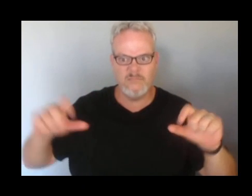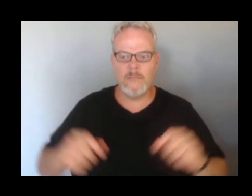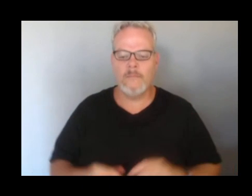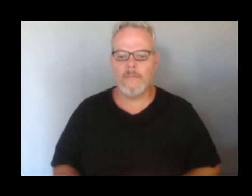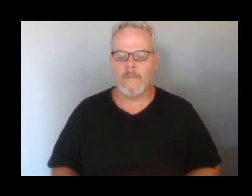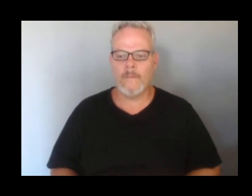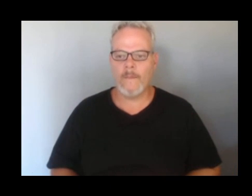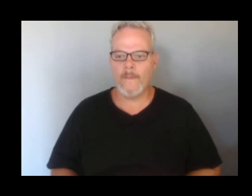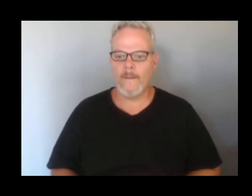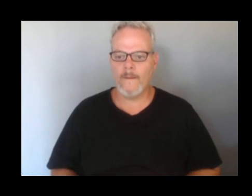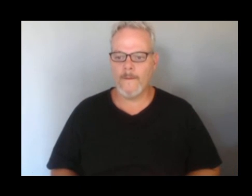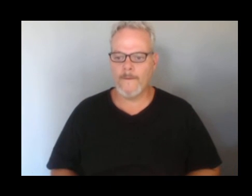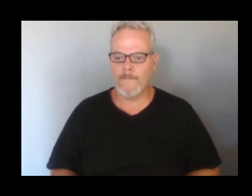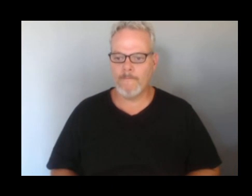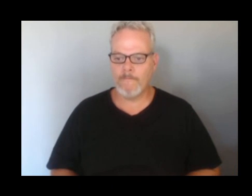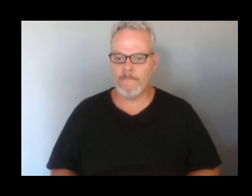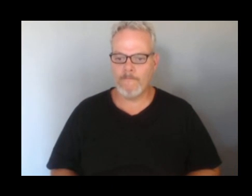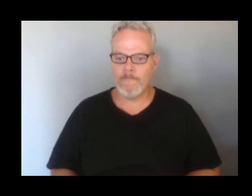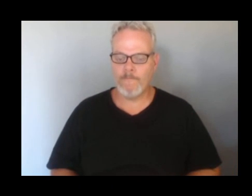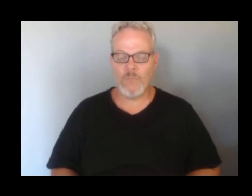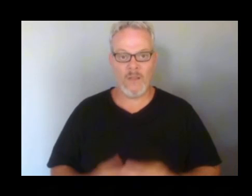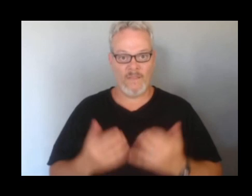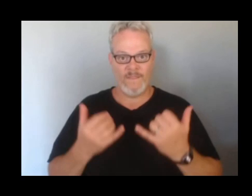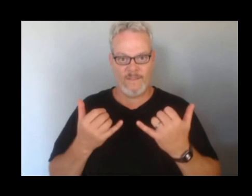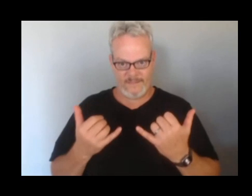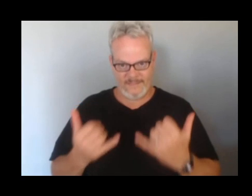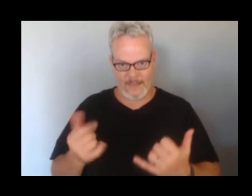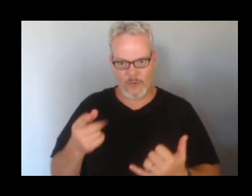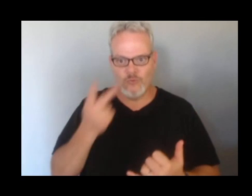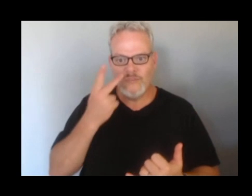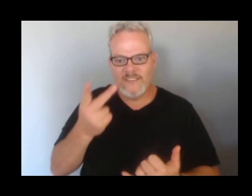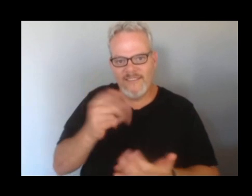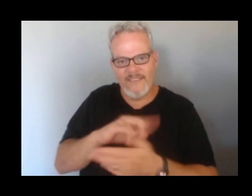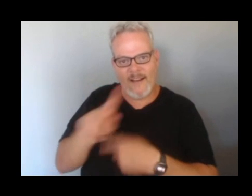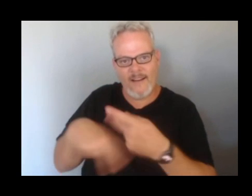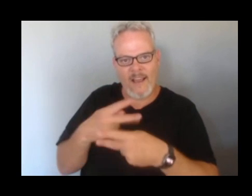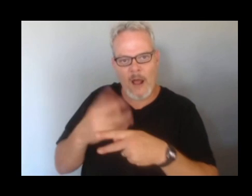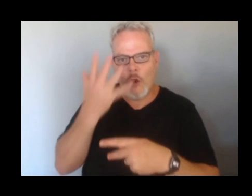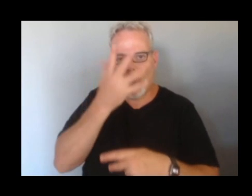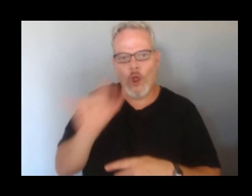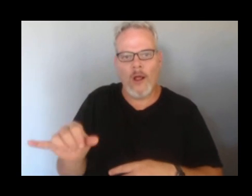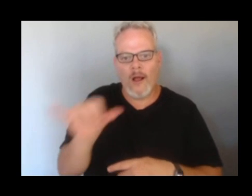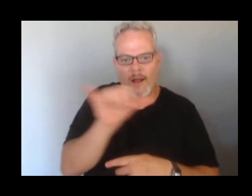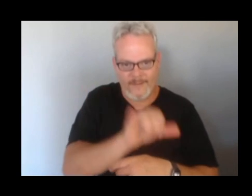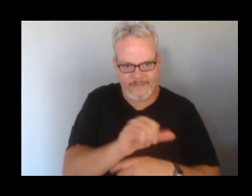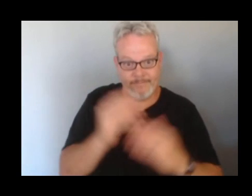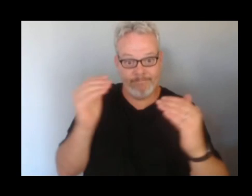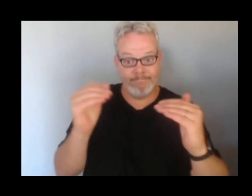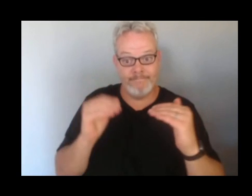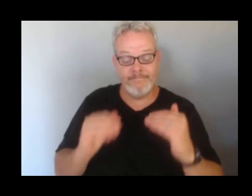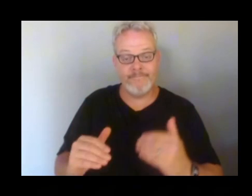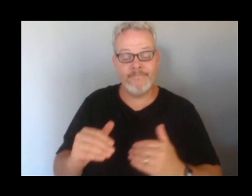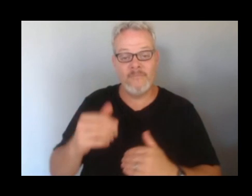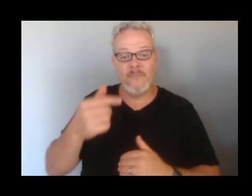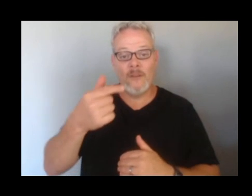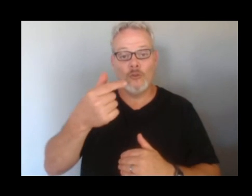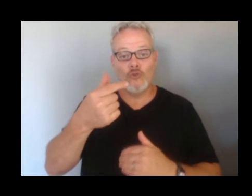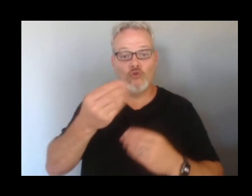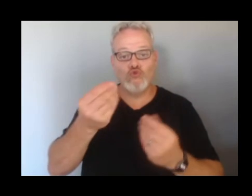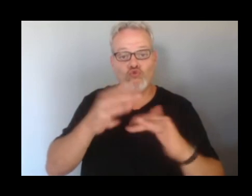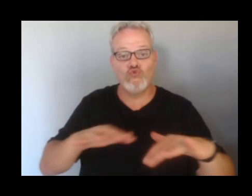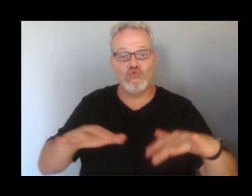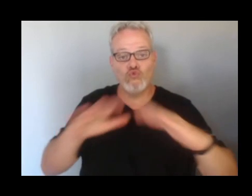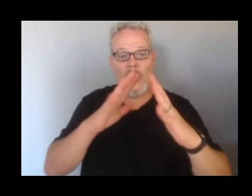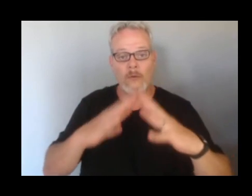So that's the current layout and a lot of flows are still in that same area. The ground tilt pattern follow the